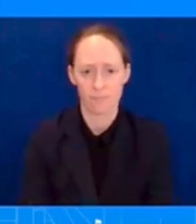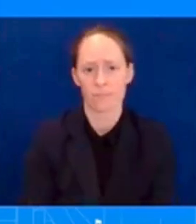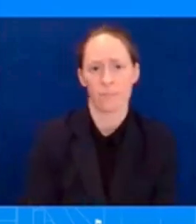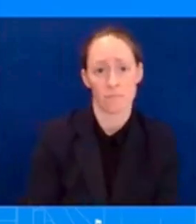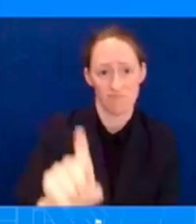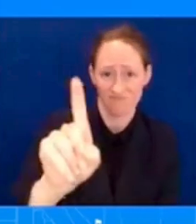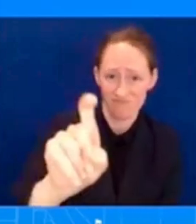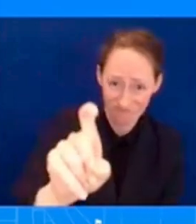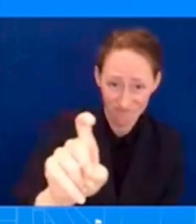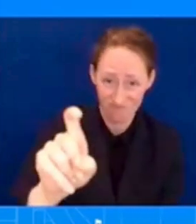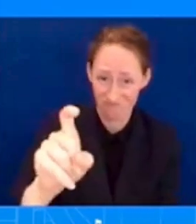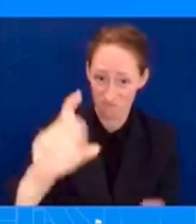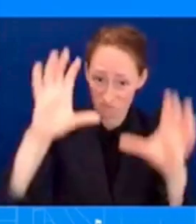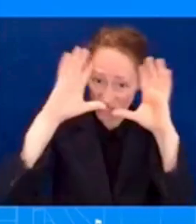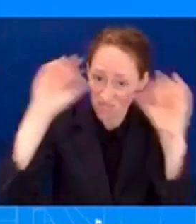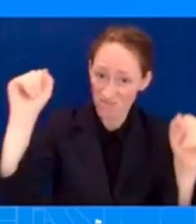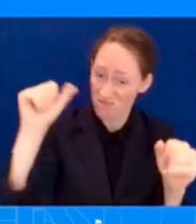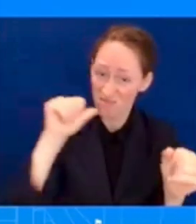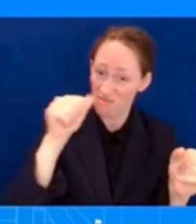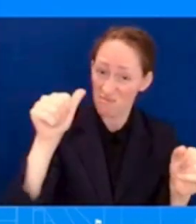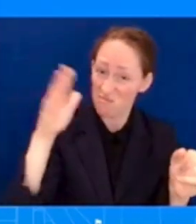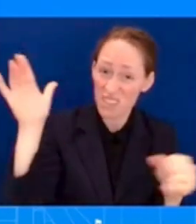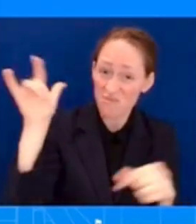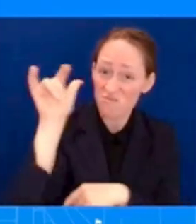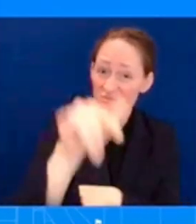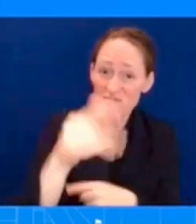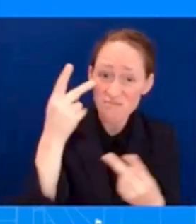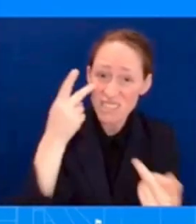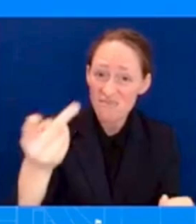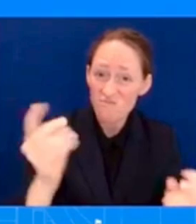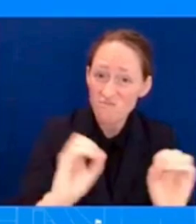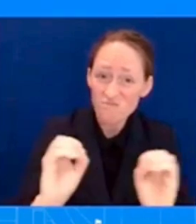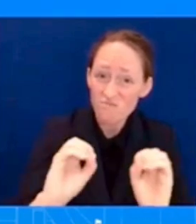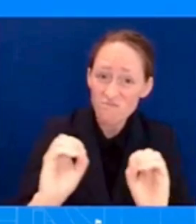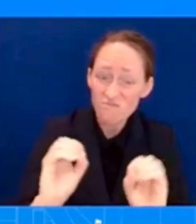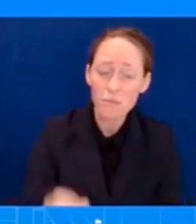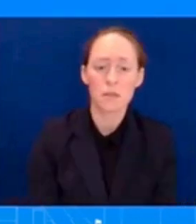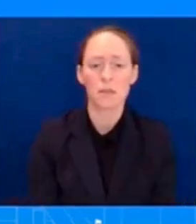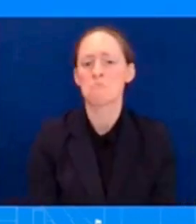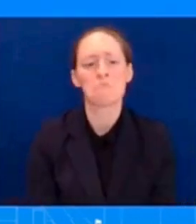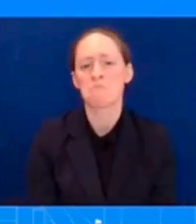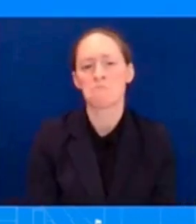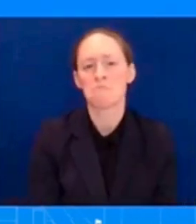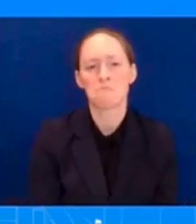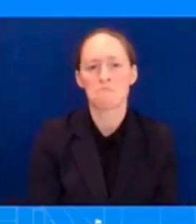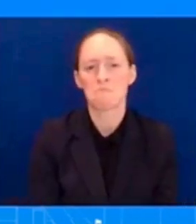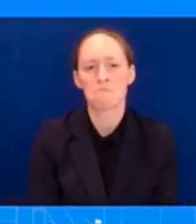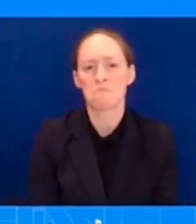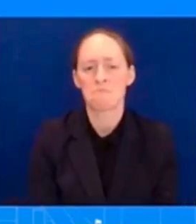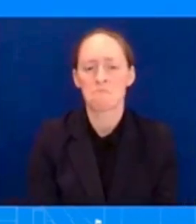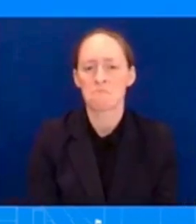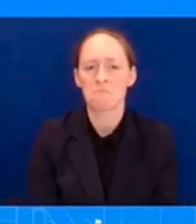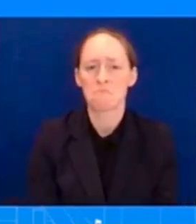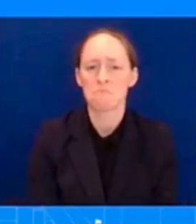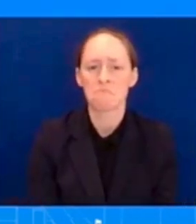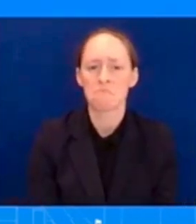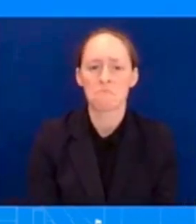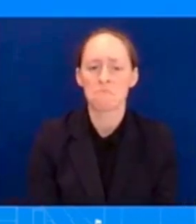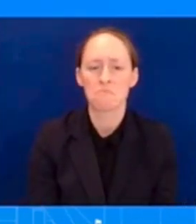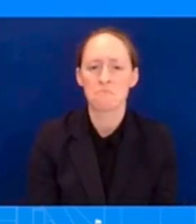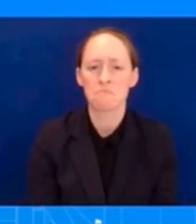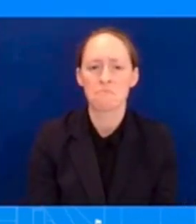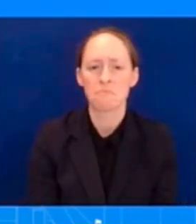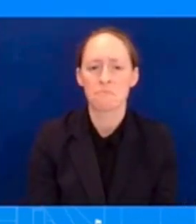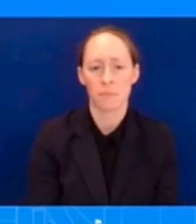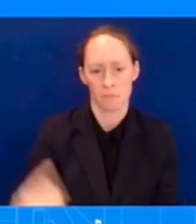we just want to make sure that we are working to help this community identify everybody that's missing